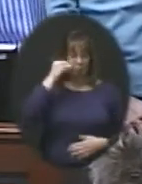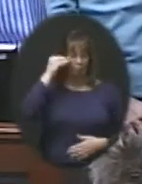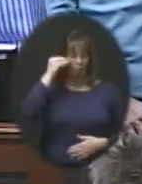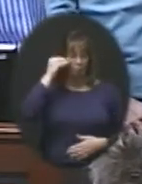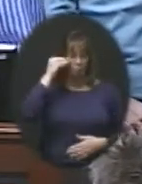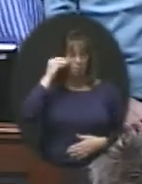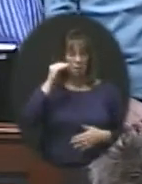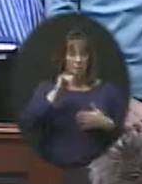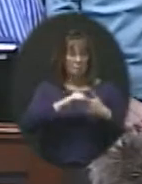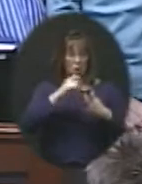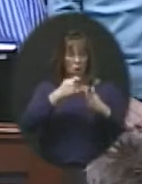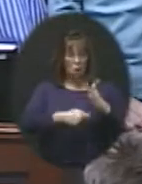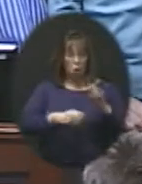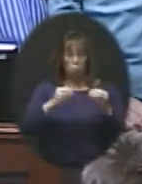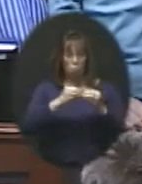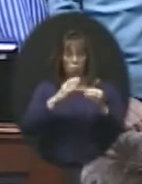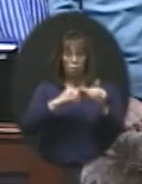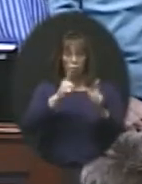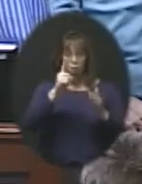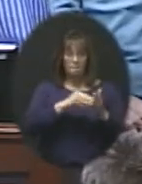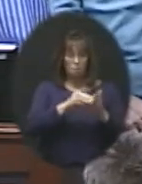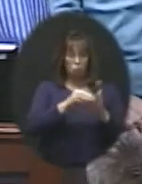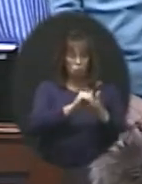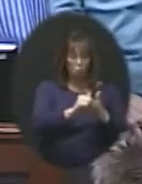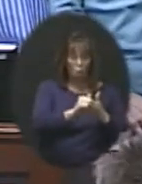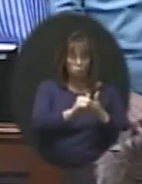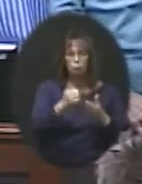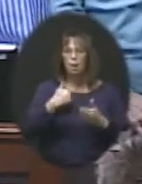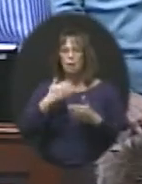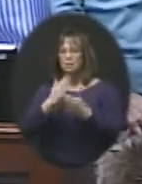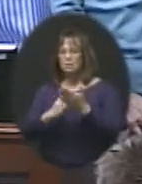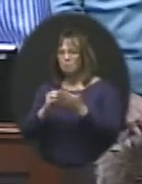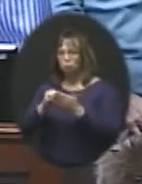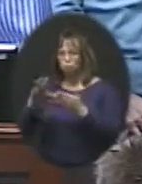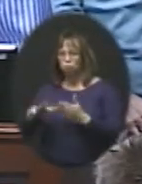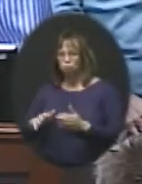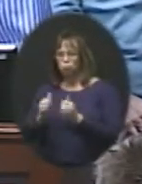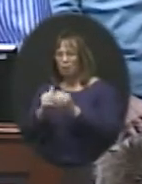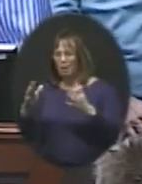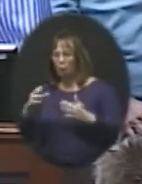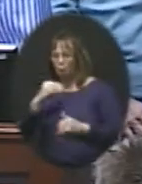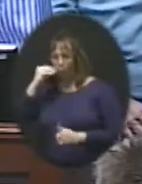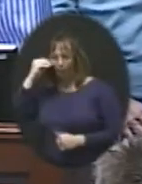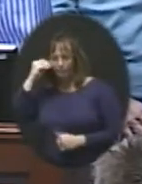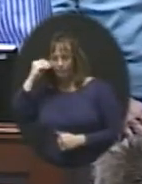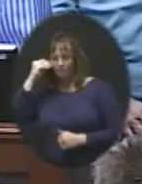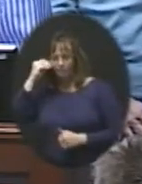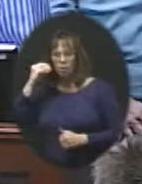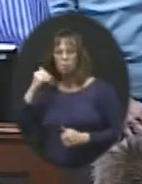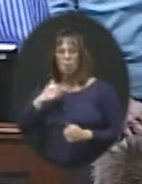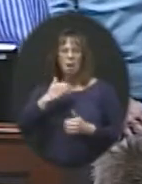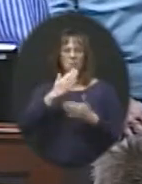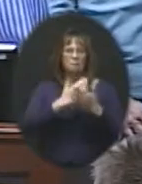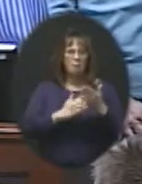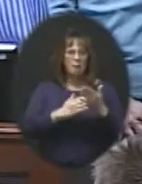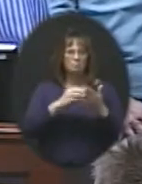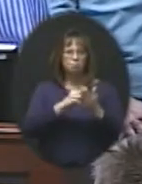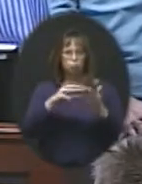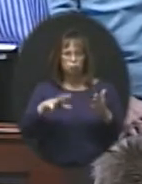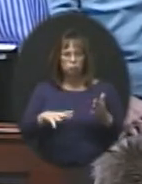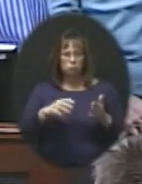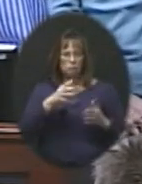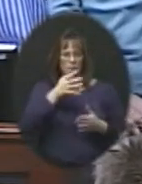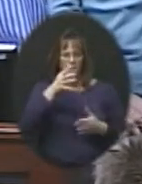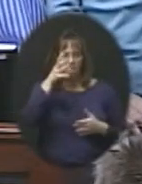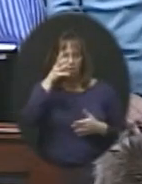that cost more than a million dollars. And we have some students who are homeless. We have some students whose